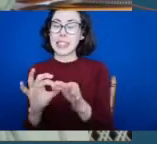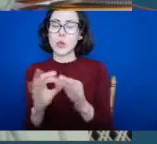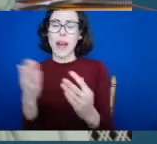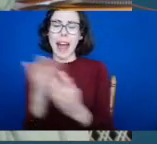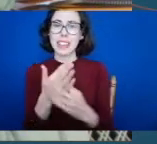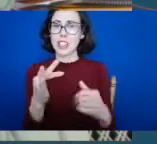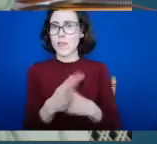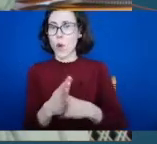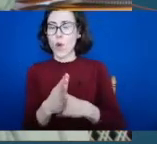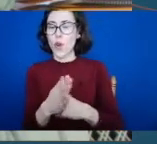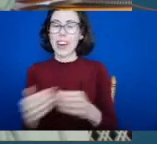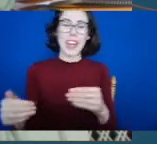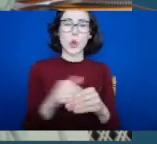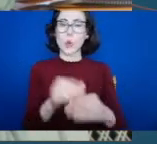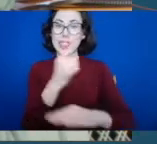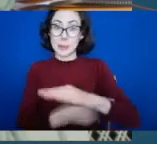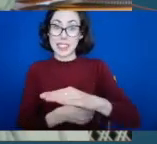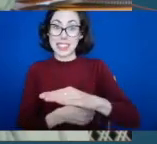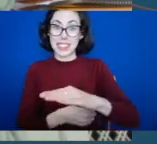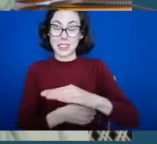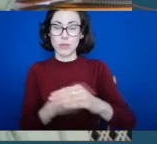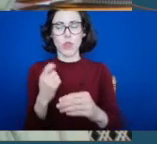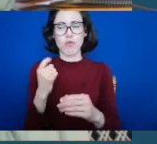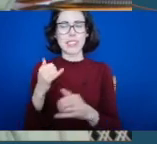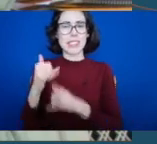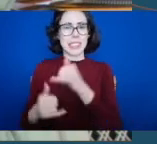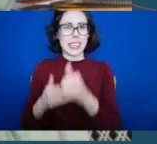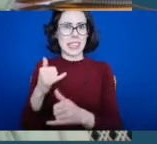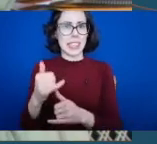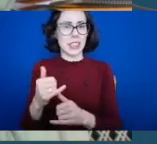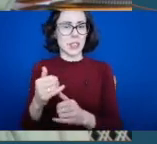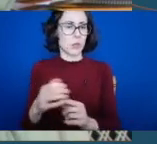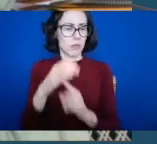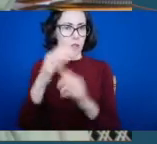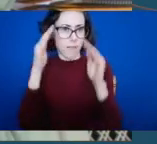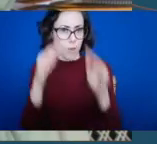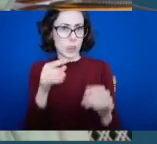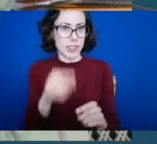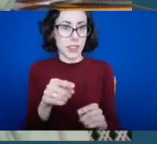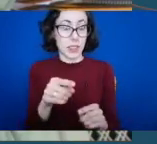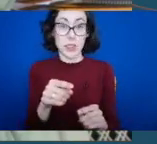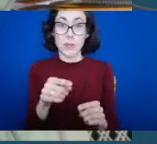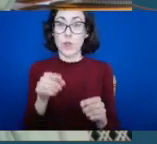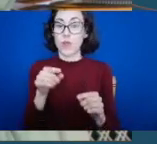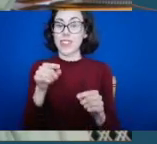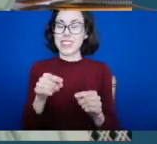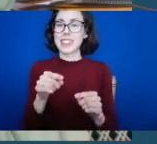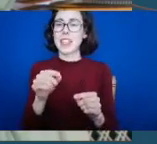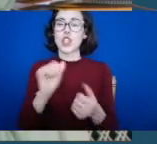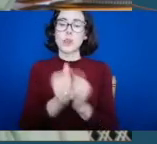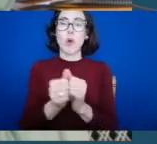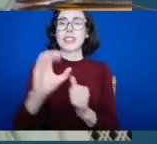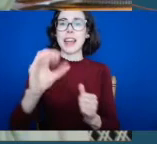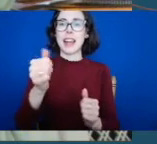prioritized in recent years and it's a key focus of this sports capital program so that we ensure that accessibility and